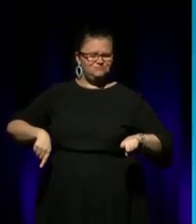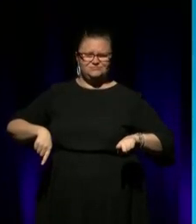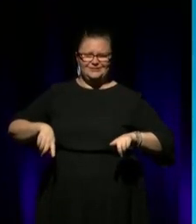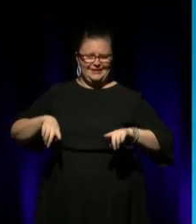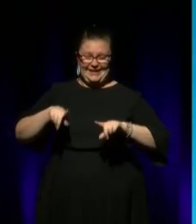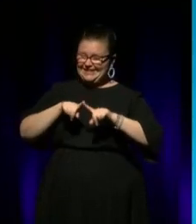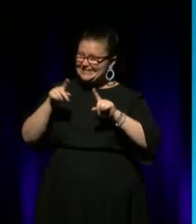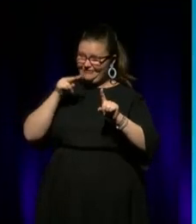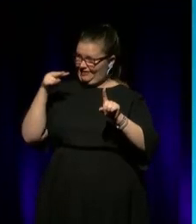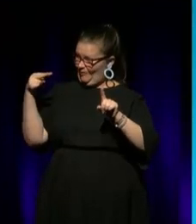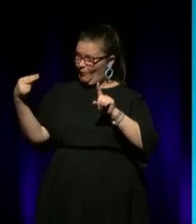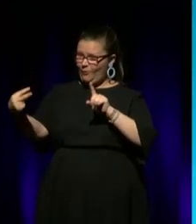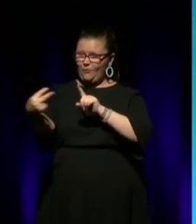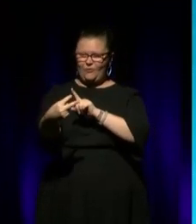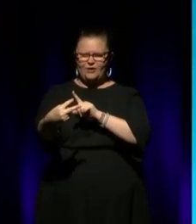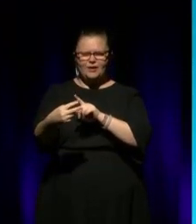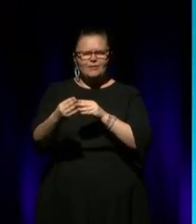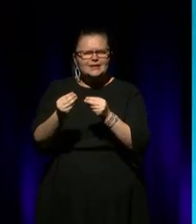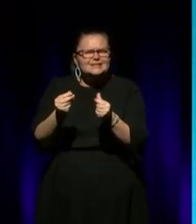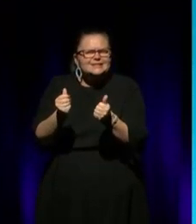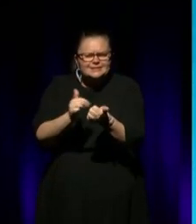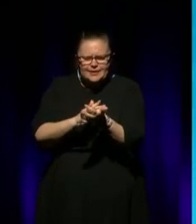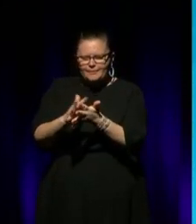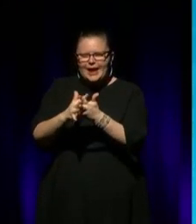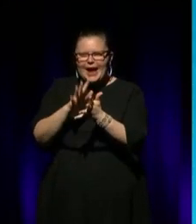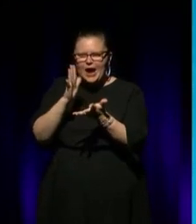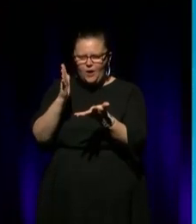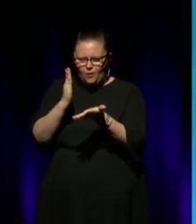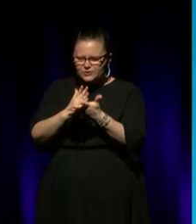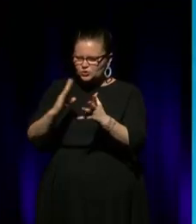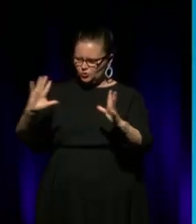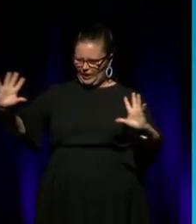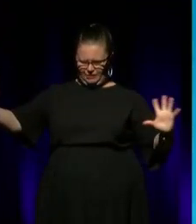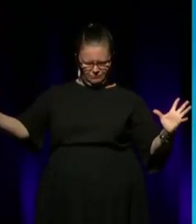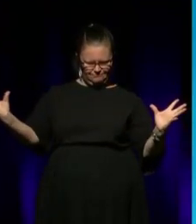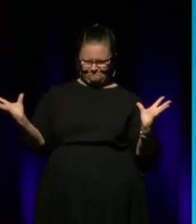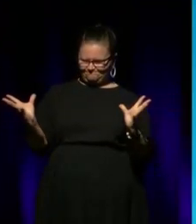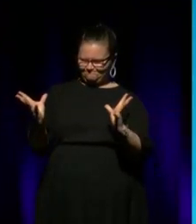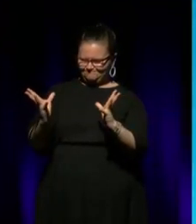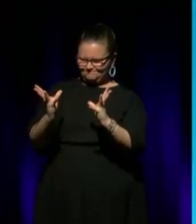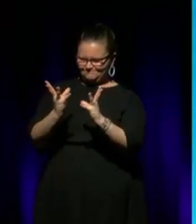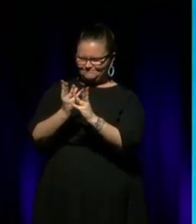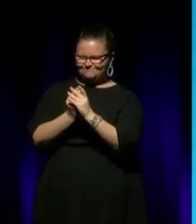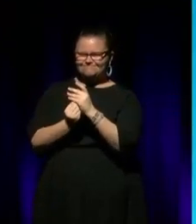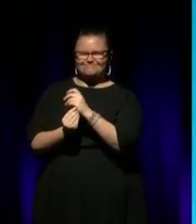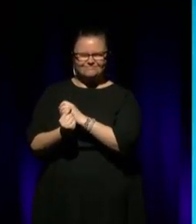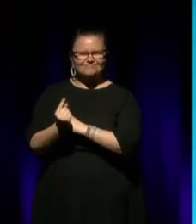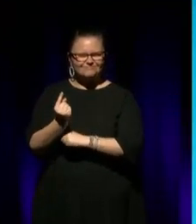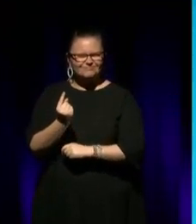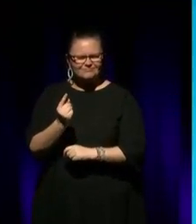view coming in and somehow we're all shaped to be one, you know. And what made us one